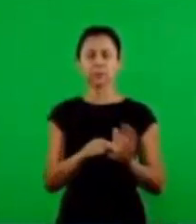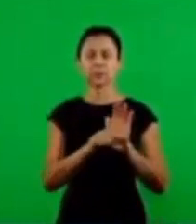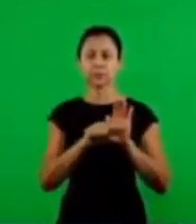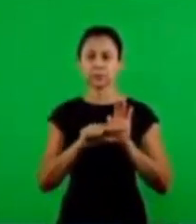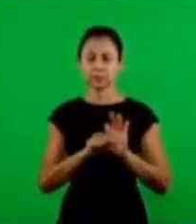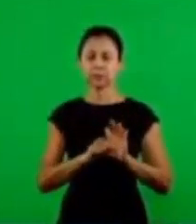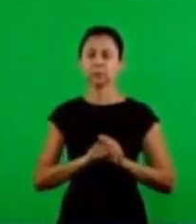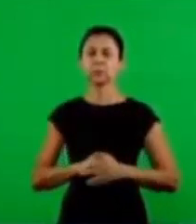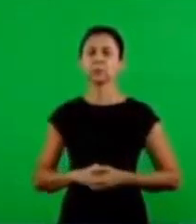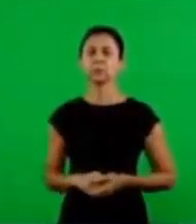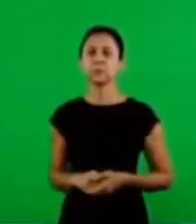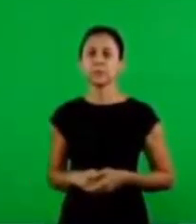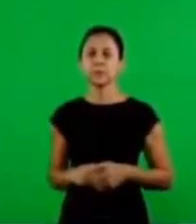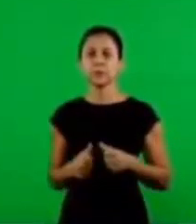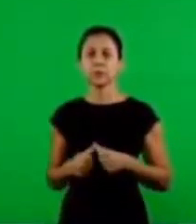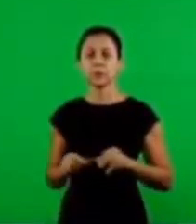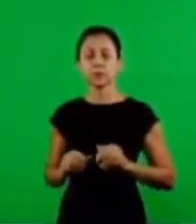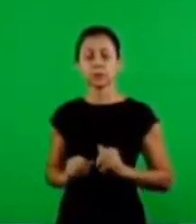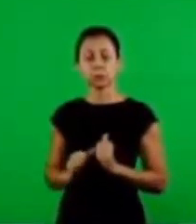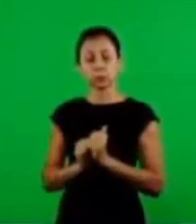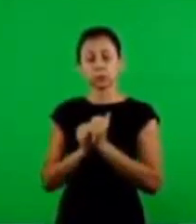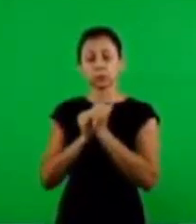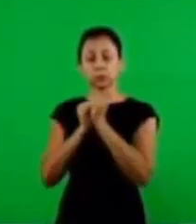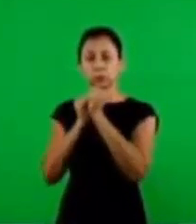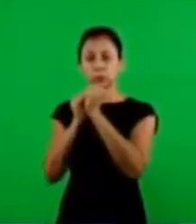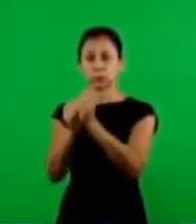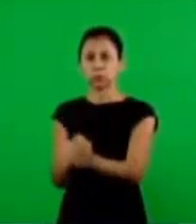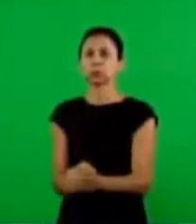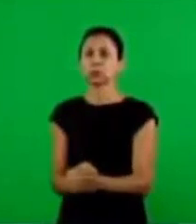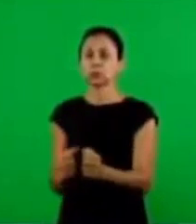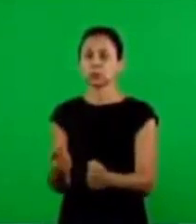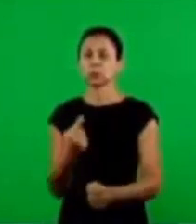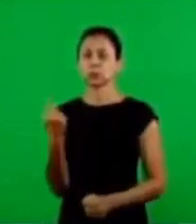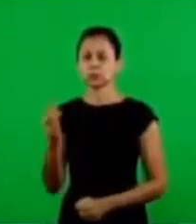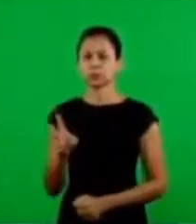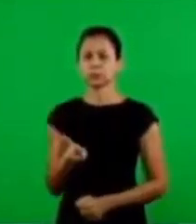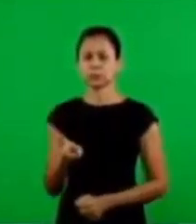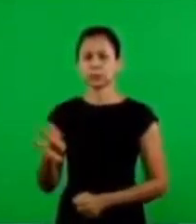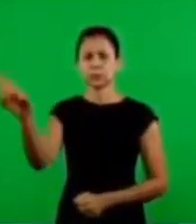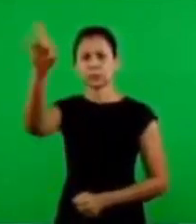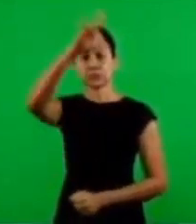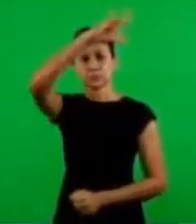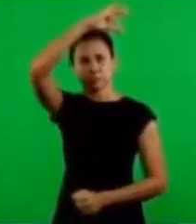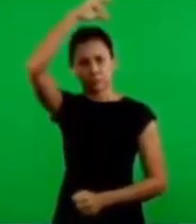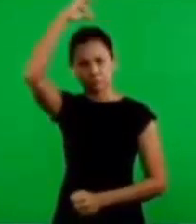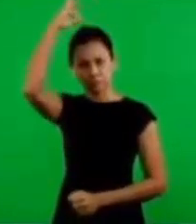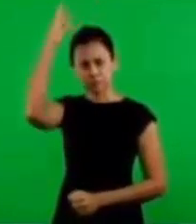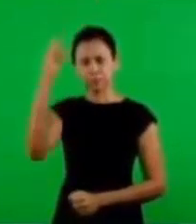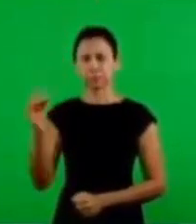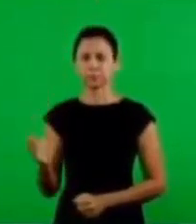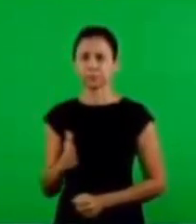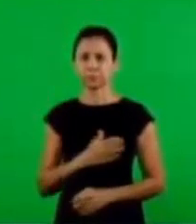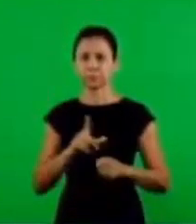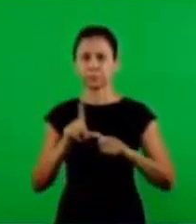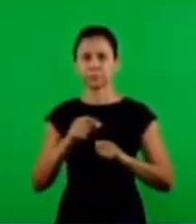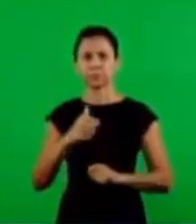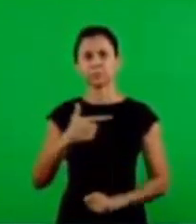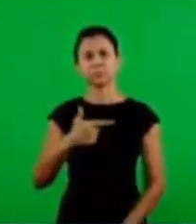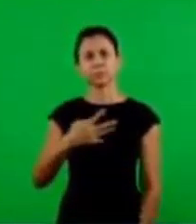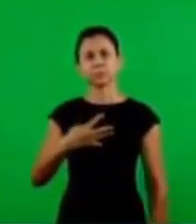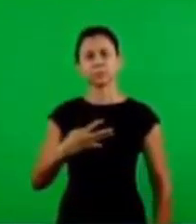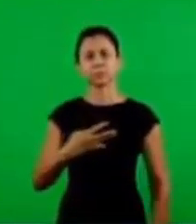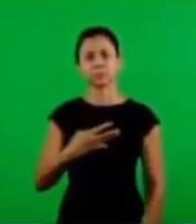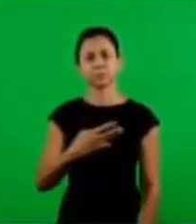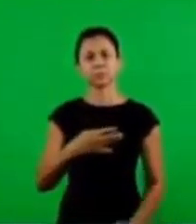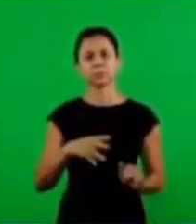17, he says, For he dwells with you and will be in you. So the remaining of the Holy Spirit. And in Luke 24,